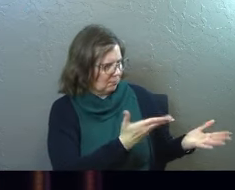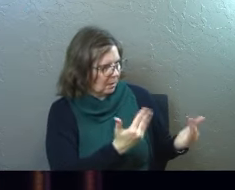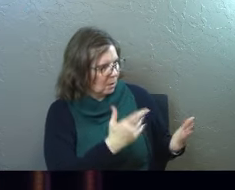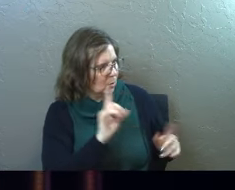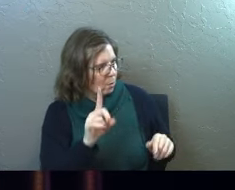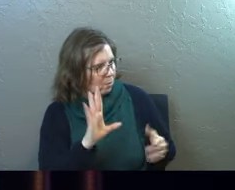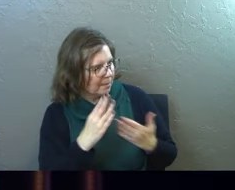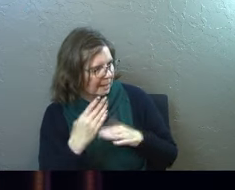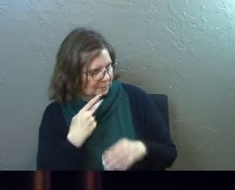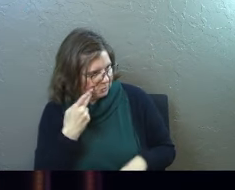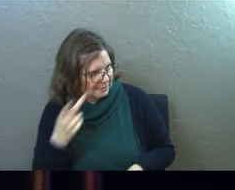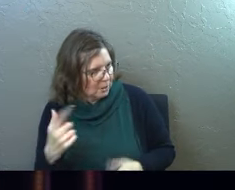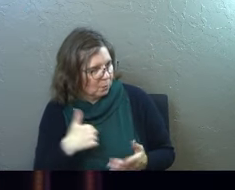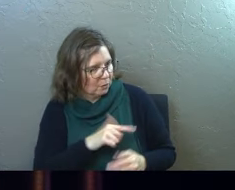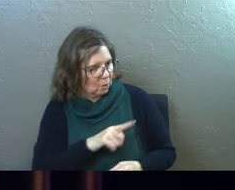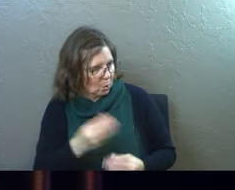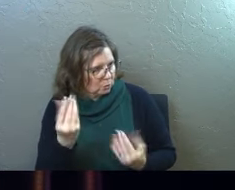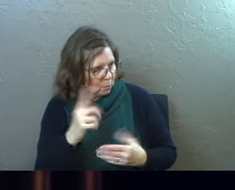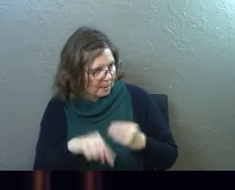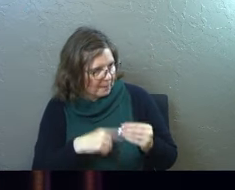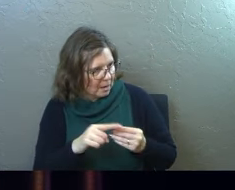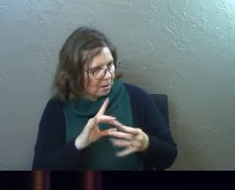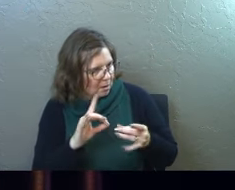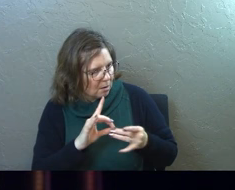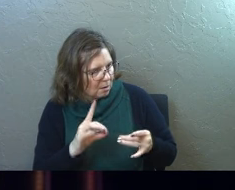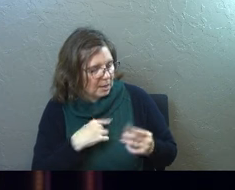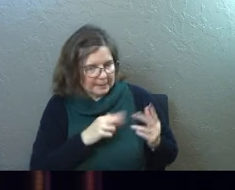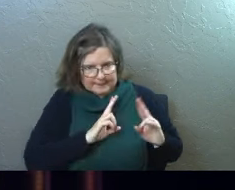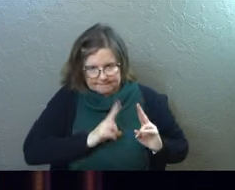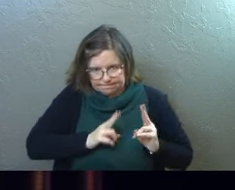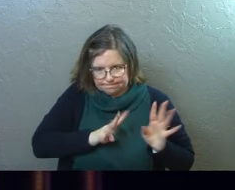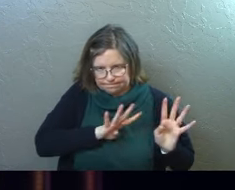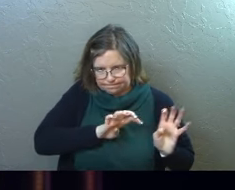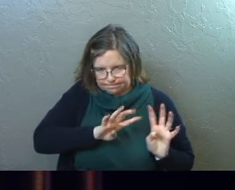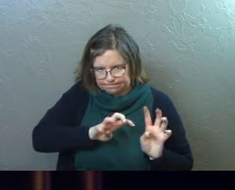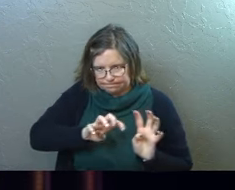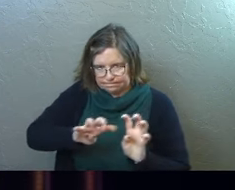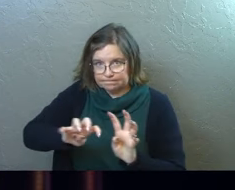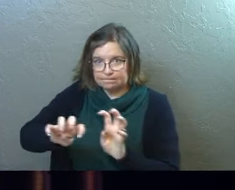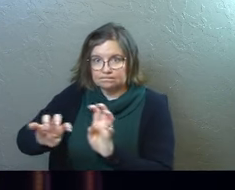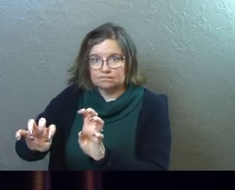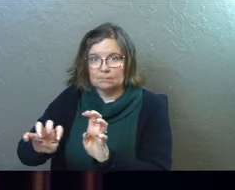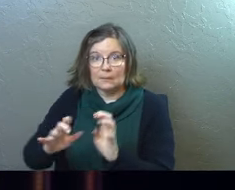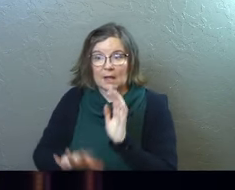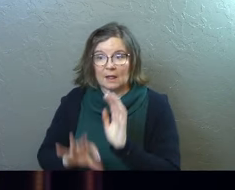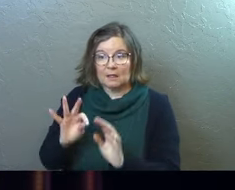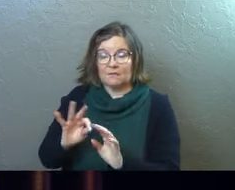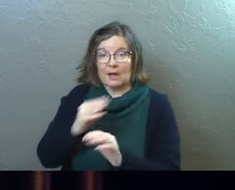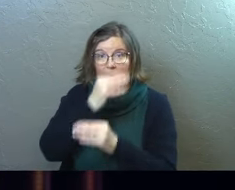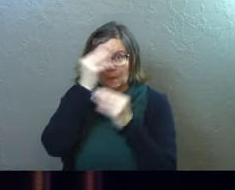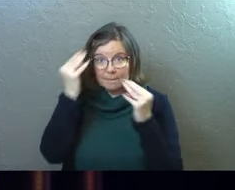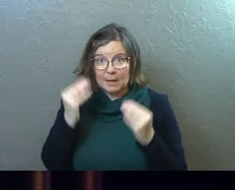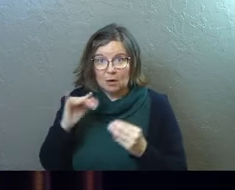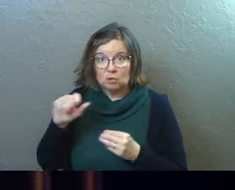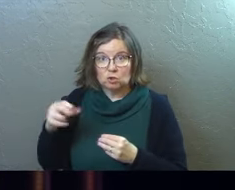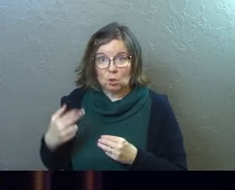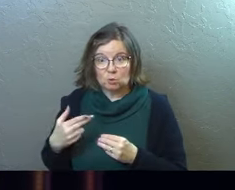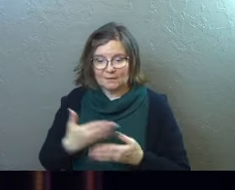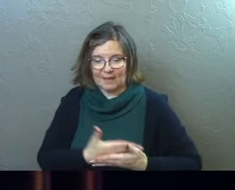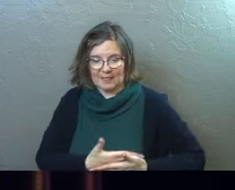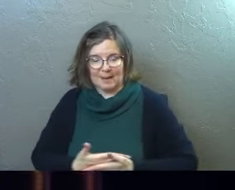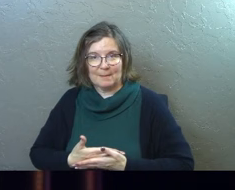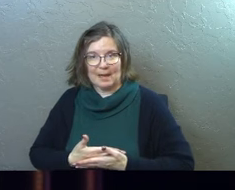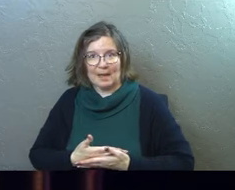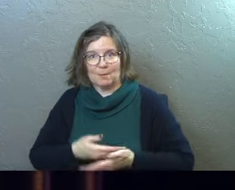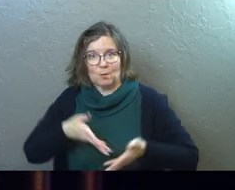thing that has happened, which the Lord has told us about. And they hurried to the village and they found Mary and Joseph. And there was the